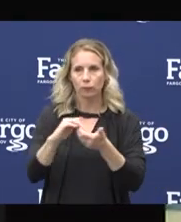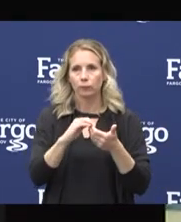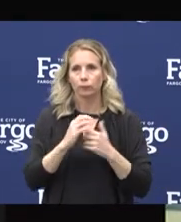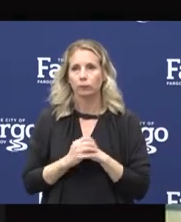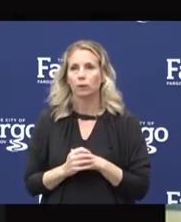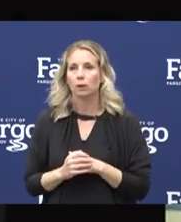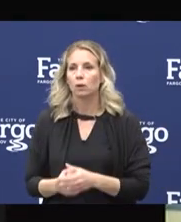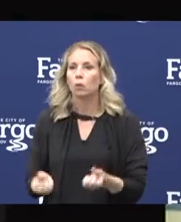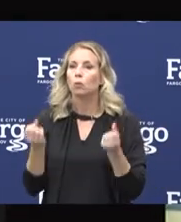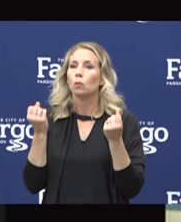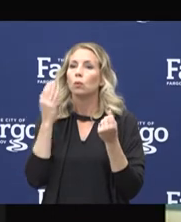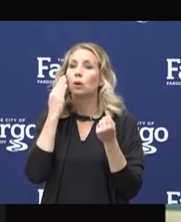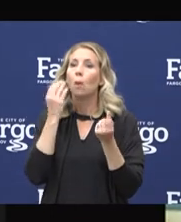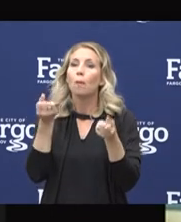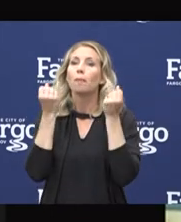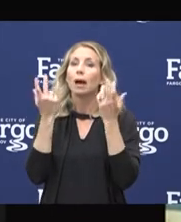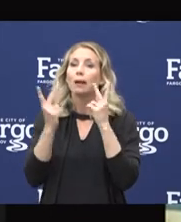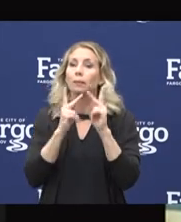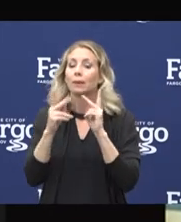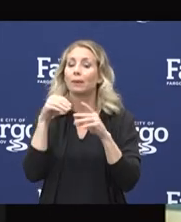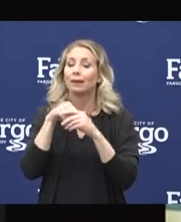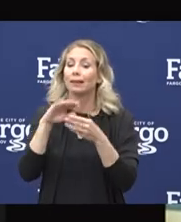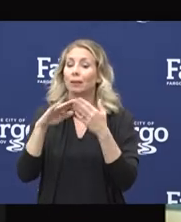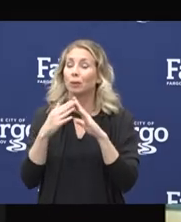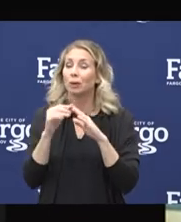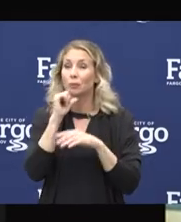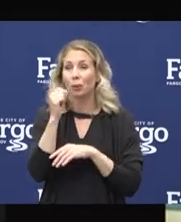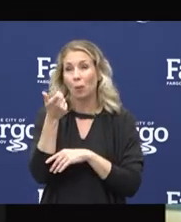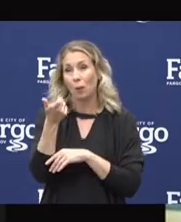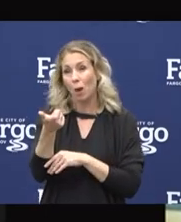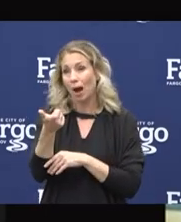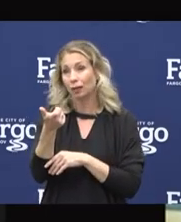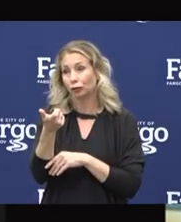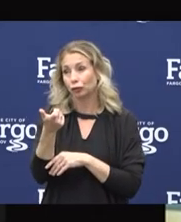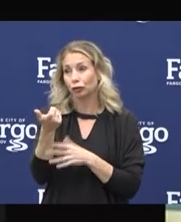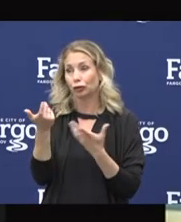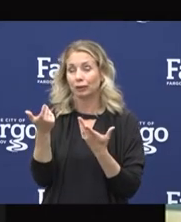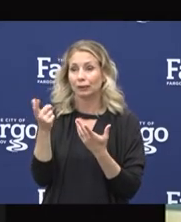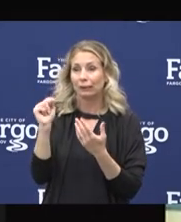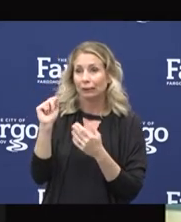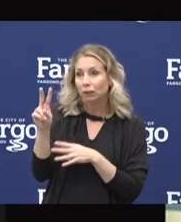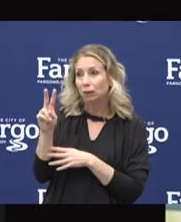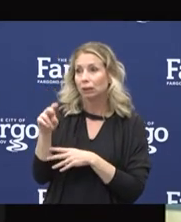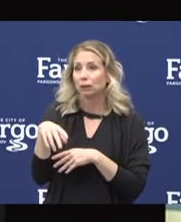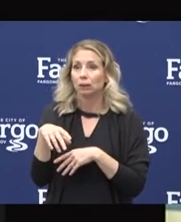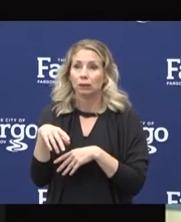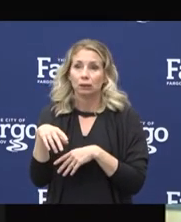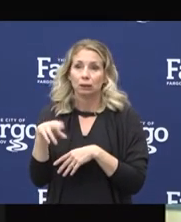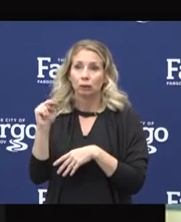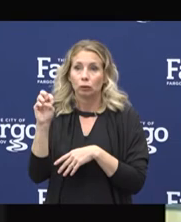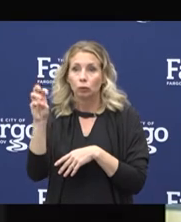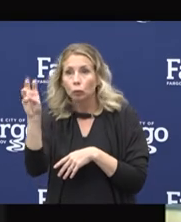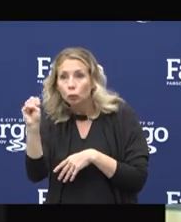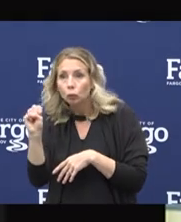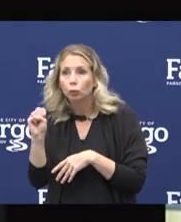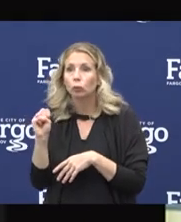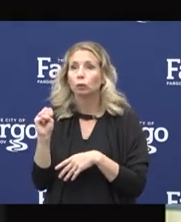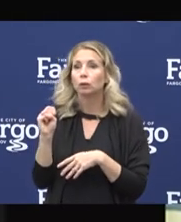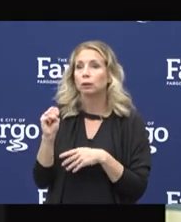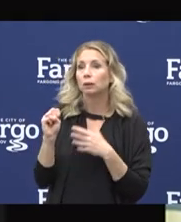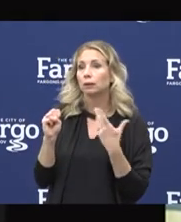many people in our community who don't watch mainstream media or, unfortunately, are watching this press